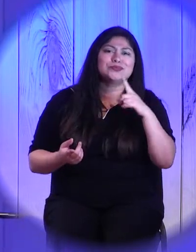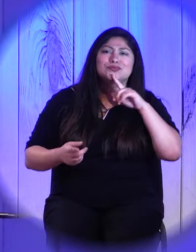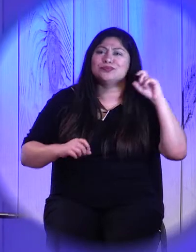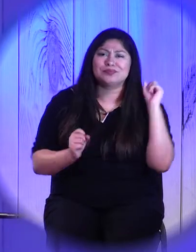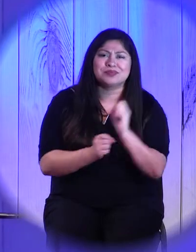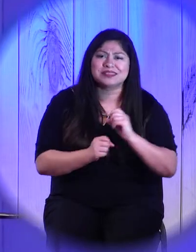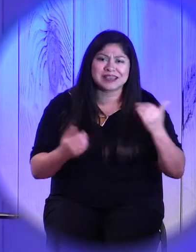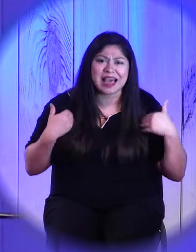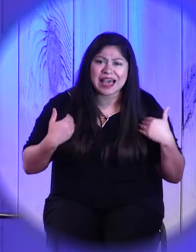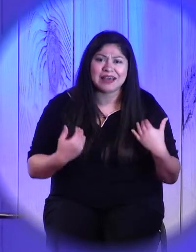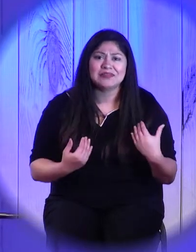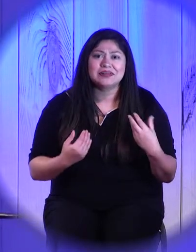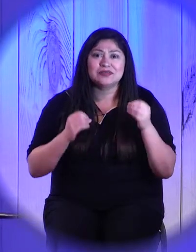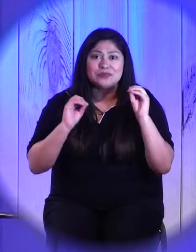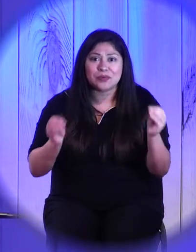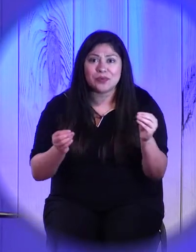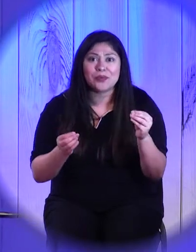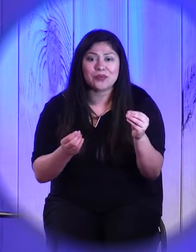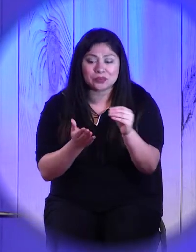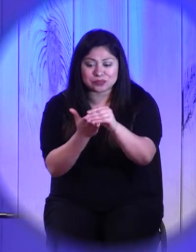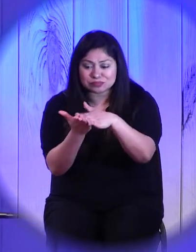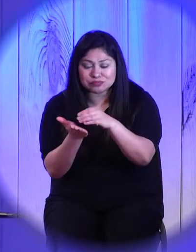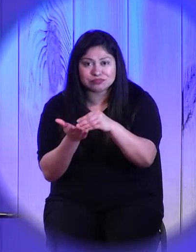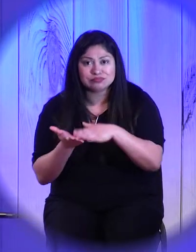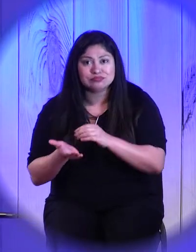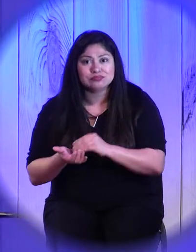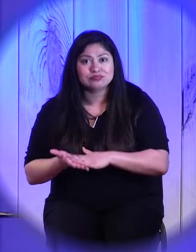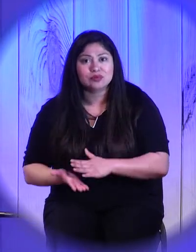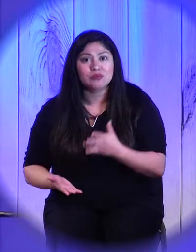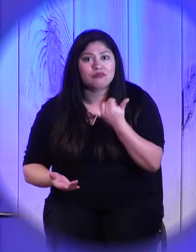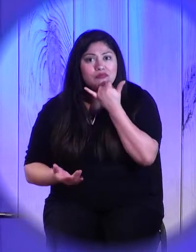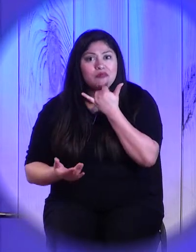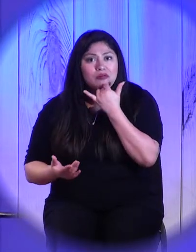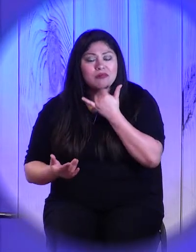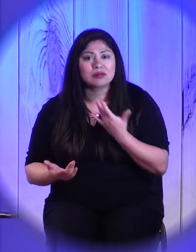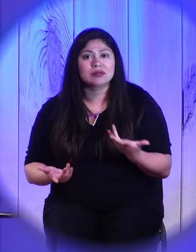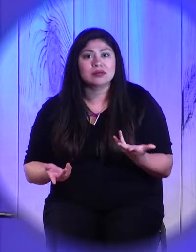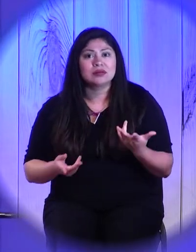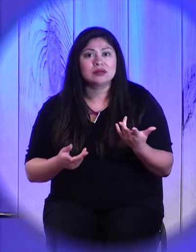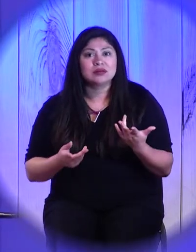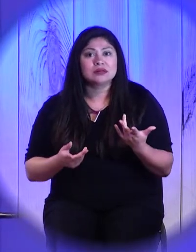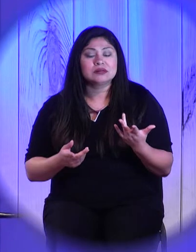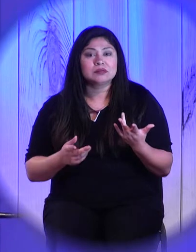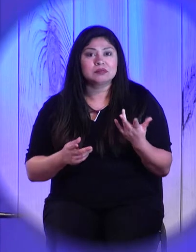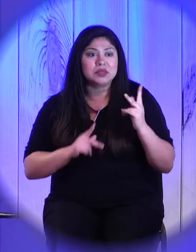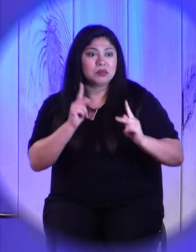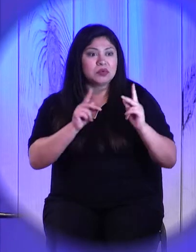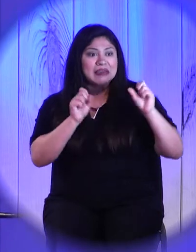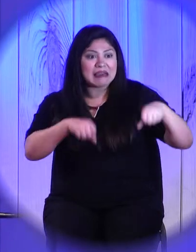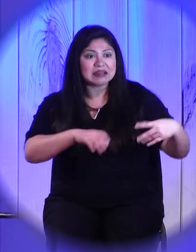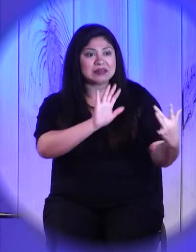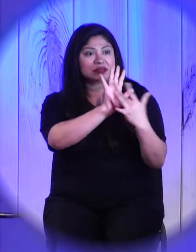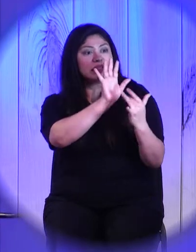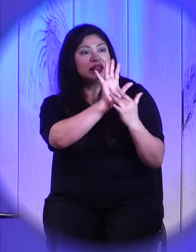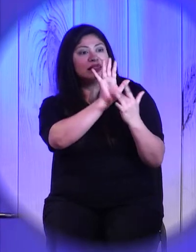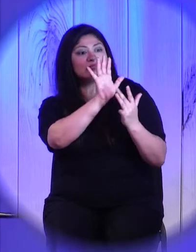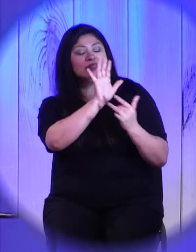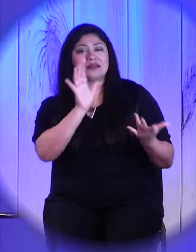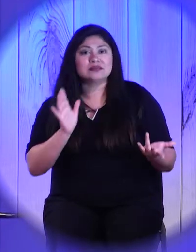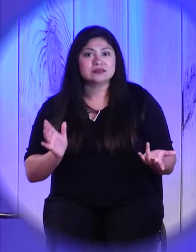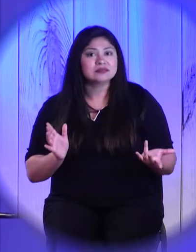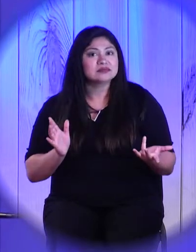kind of logic is that? That's the kind of logic that gets you run over, taken advantage of, bamboozled, swindled, just,